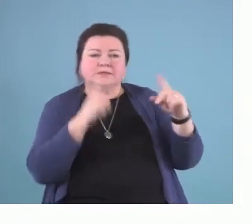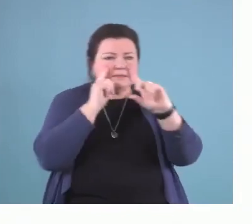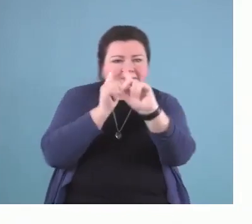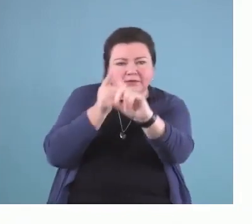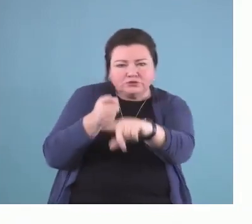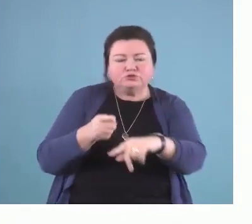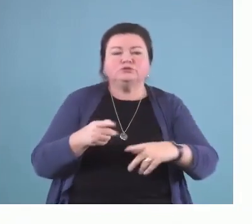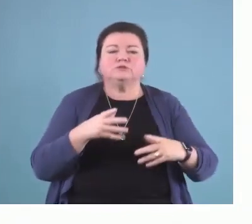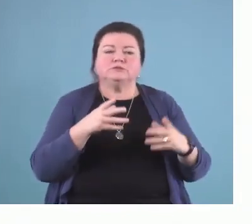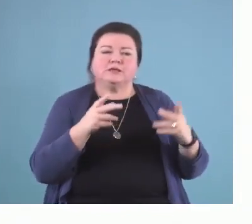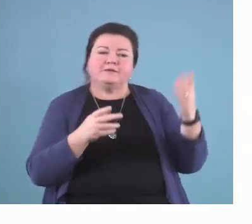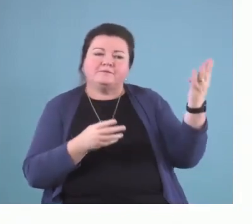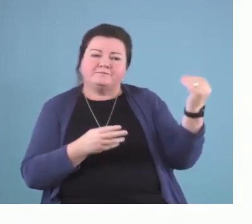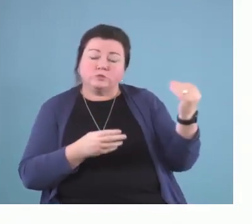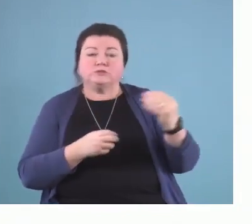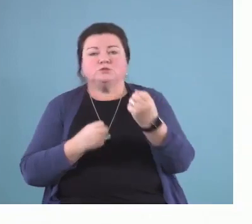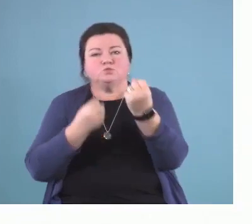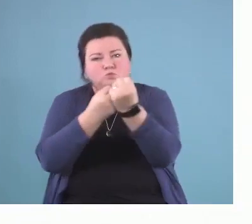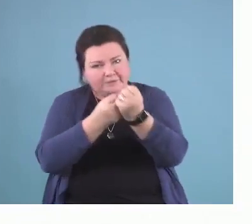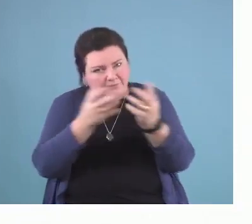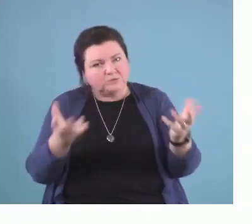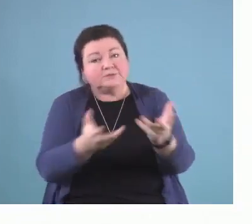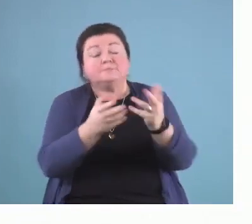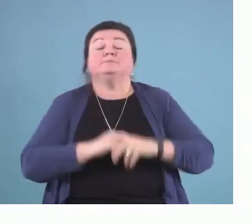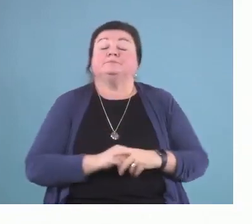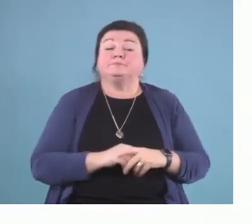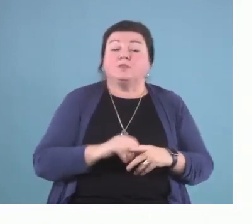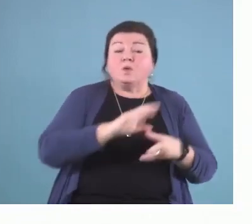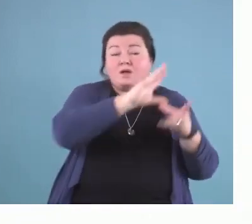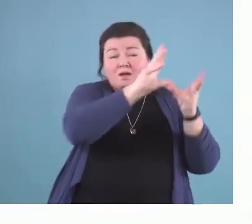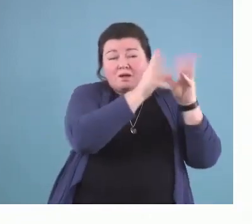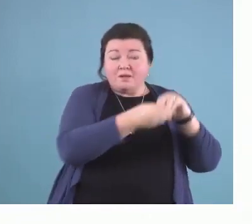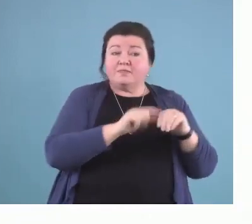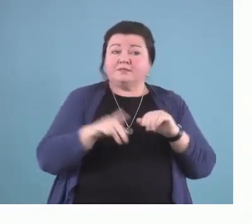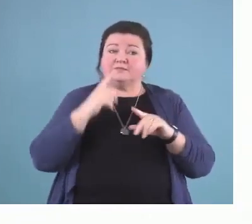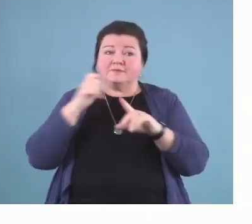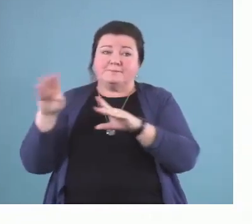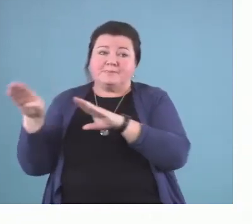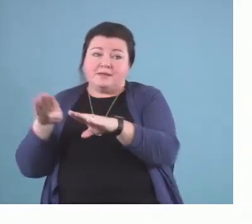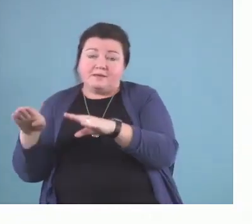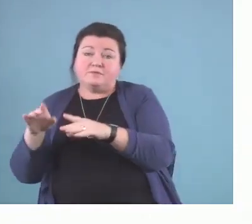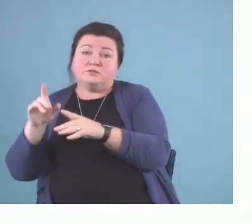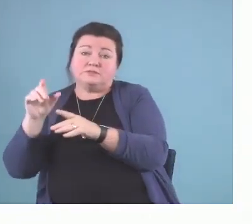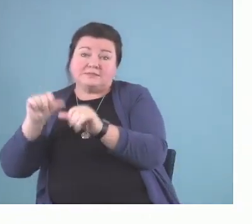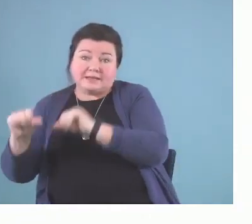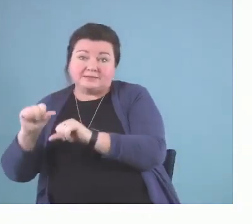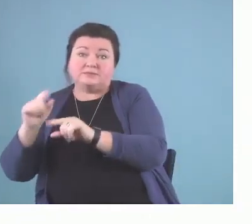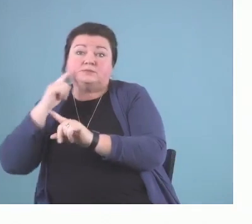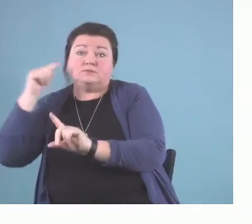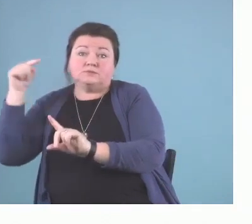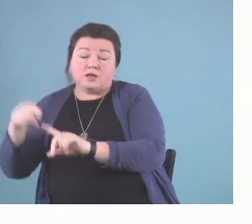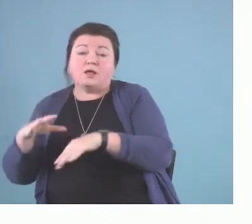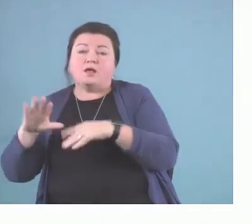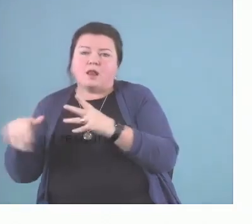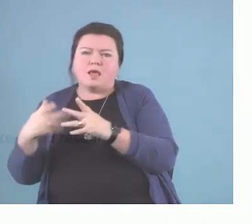So, the nice thing about the work that's coming out of the behavioral sciences and the behavioral change science is that we have a lot of people